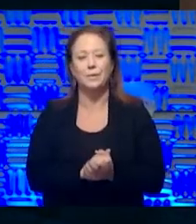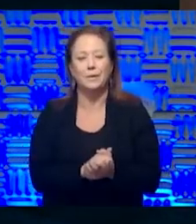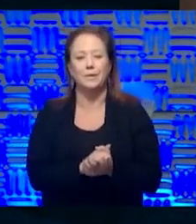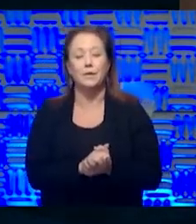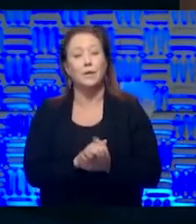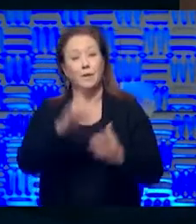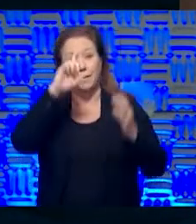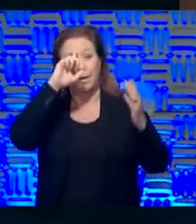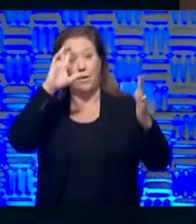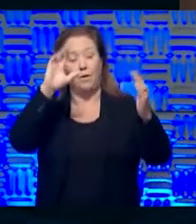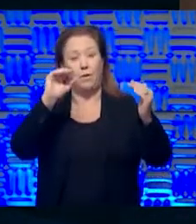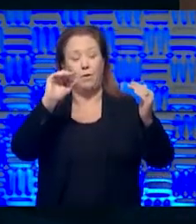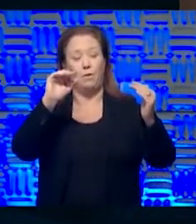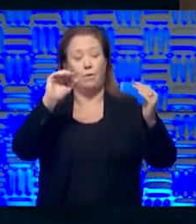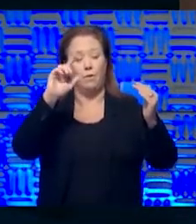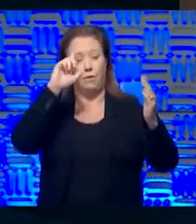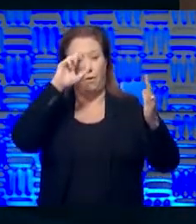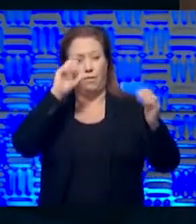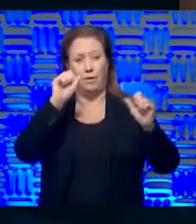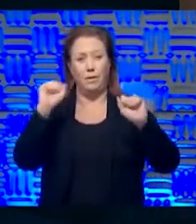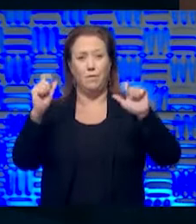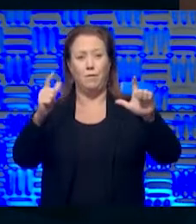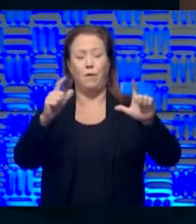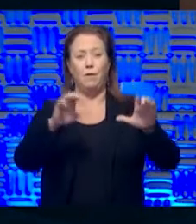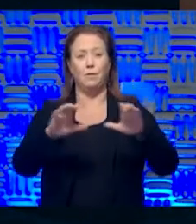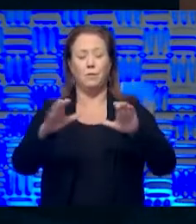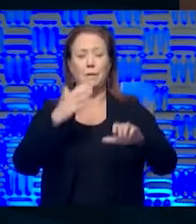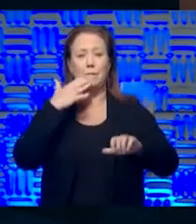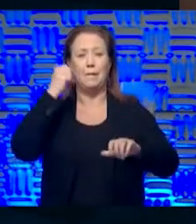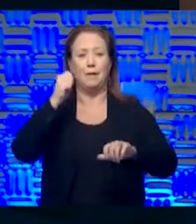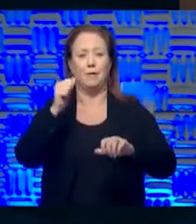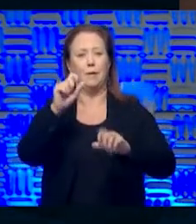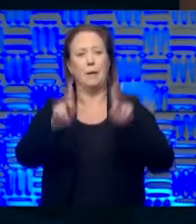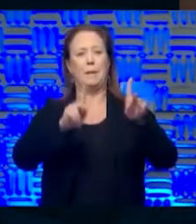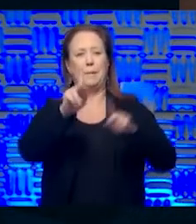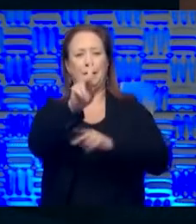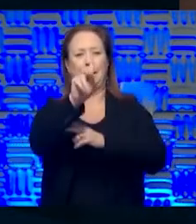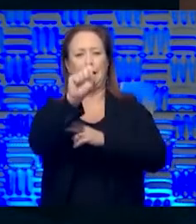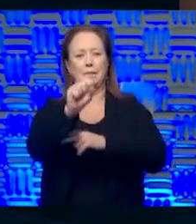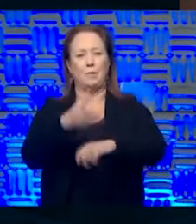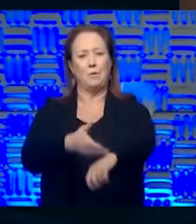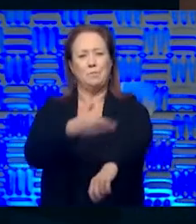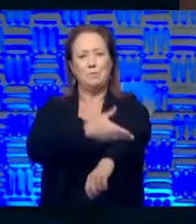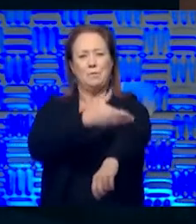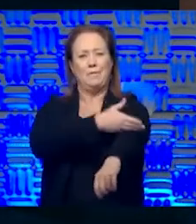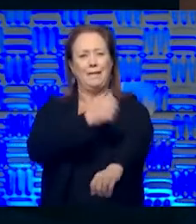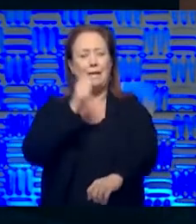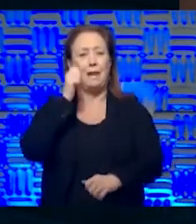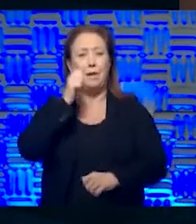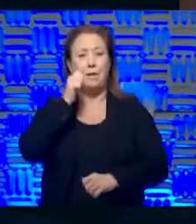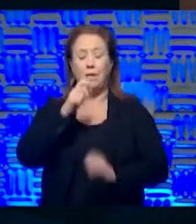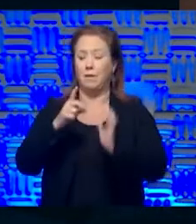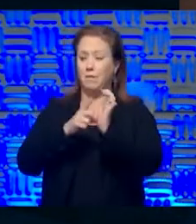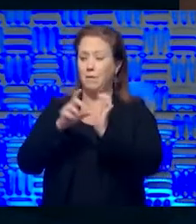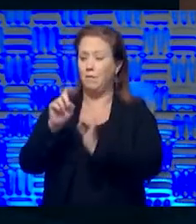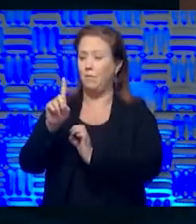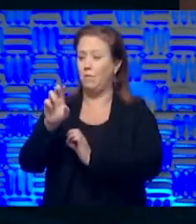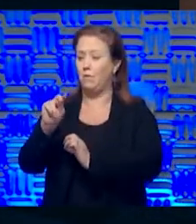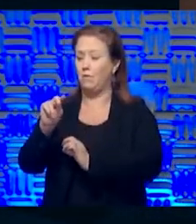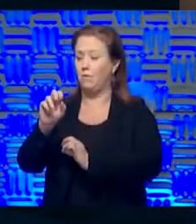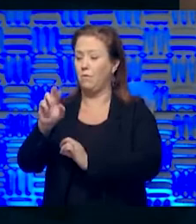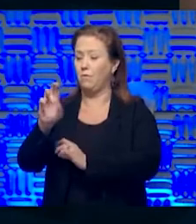hope campers are doing better every day. Great. And Dr. Norman, are you there?